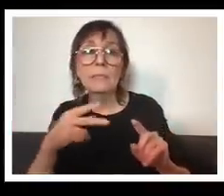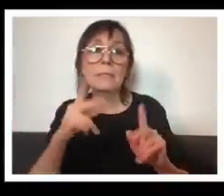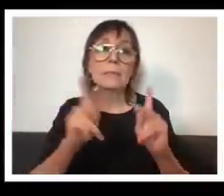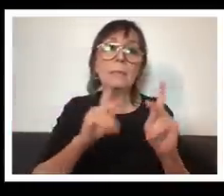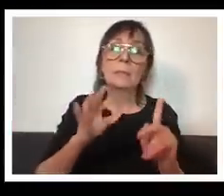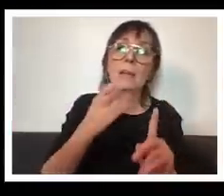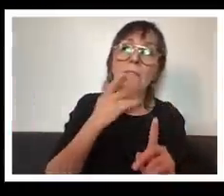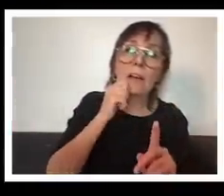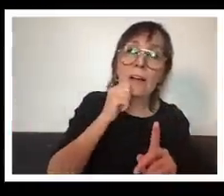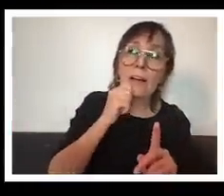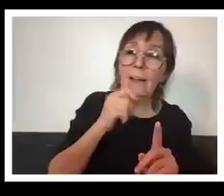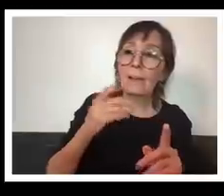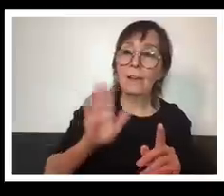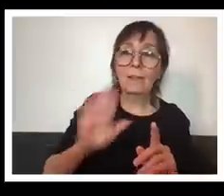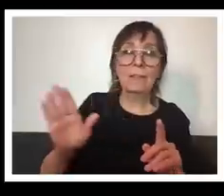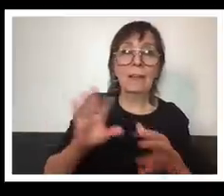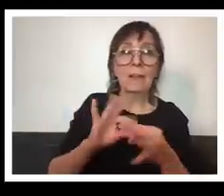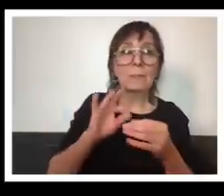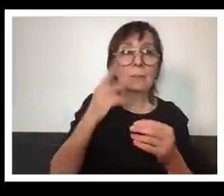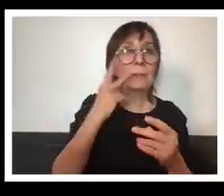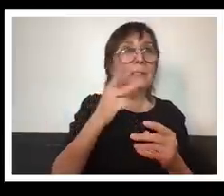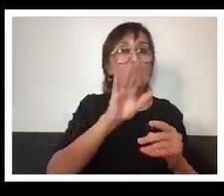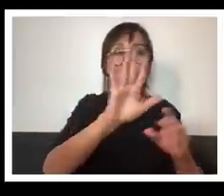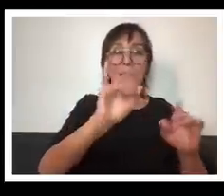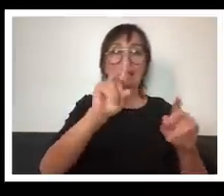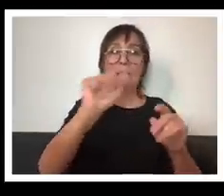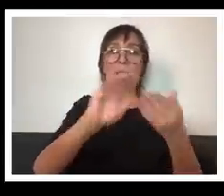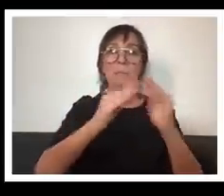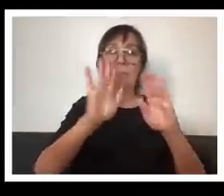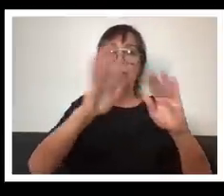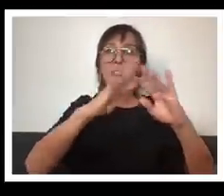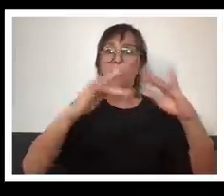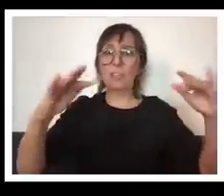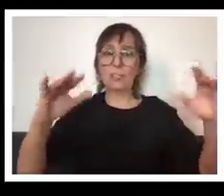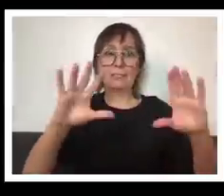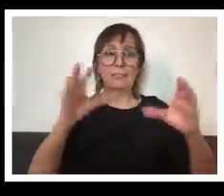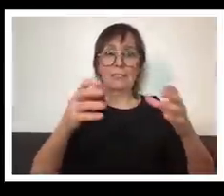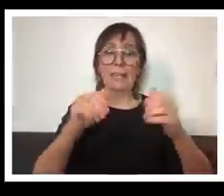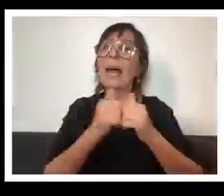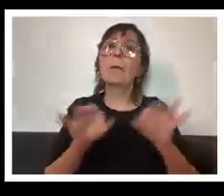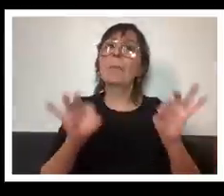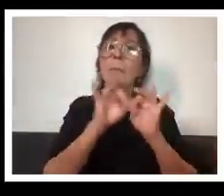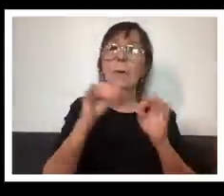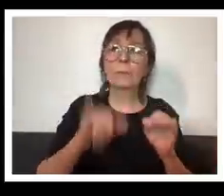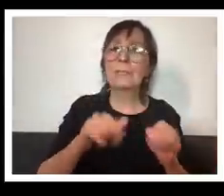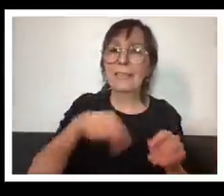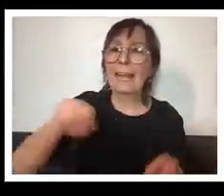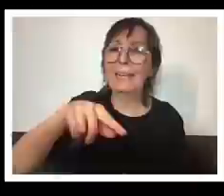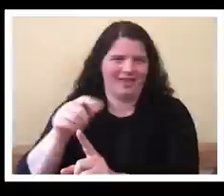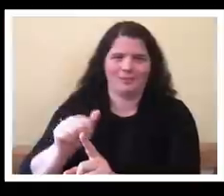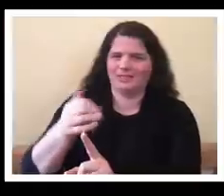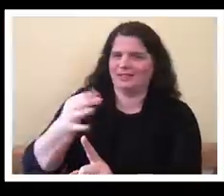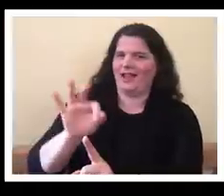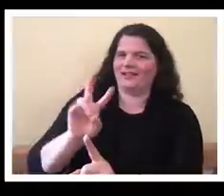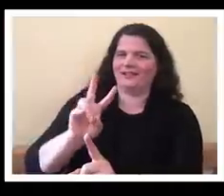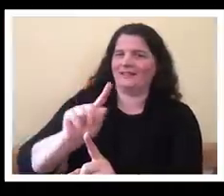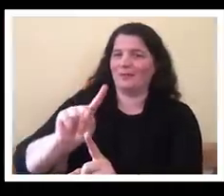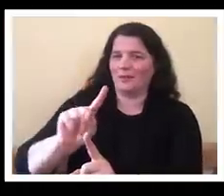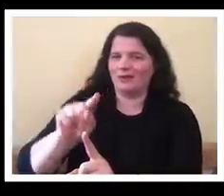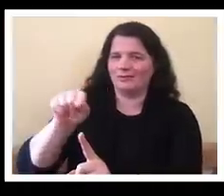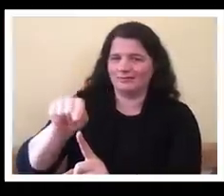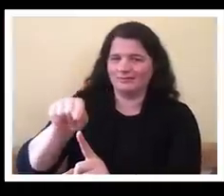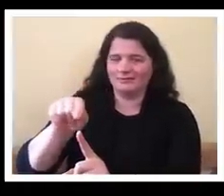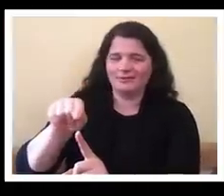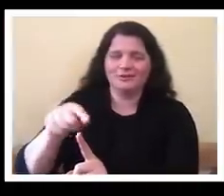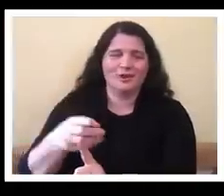to see the diversity essentially in uh the disability community and how important that was at that time what was